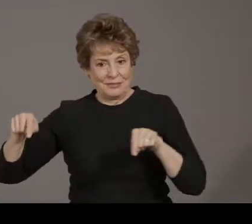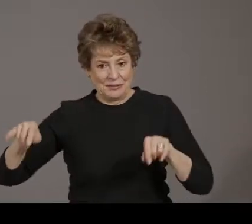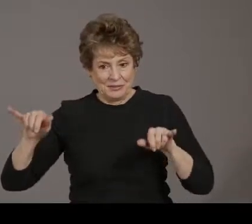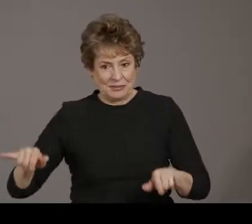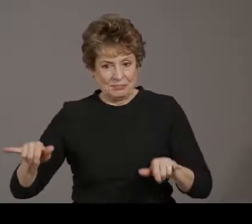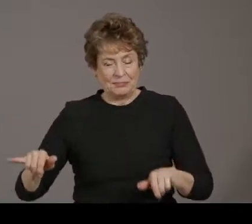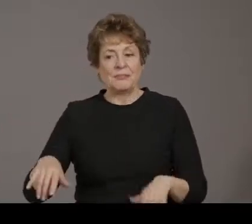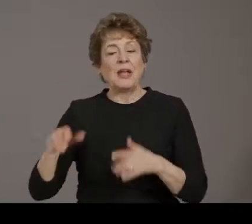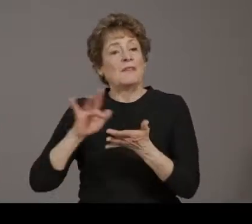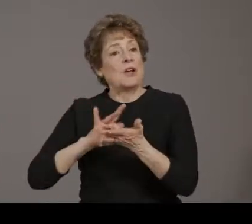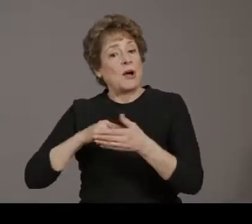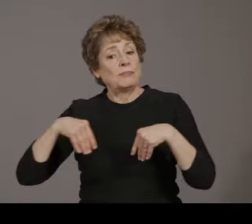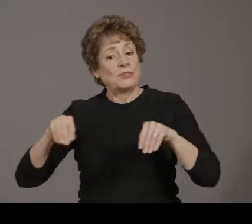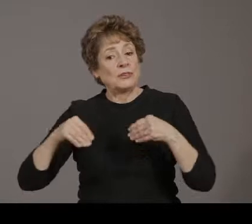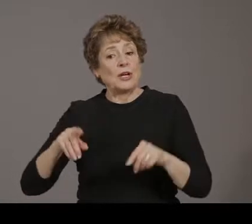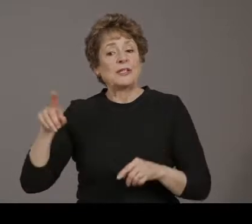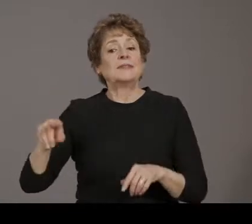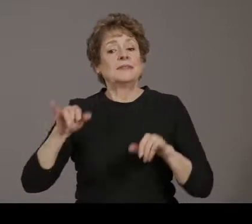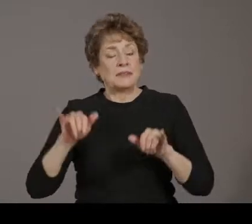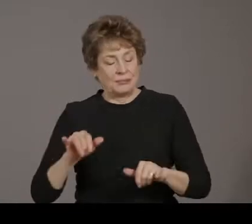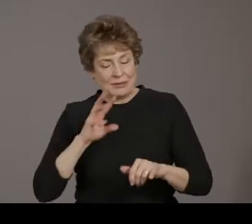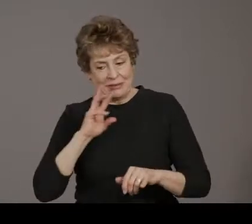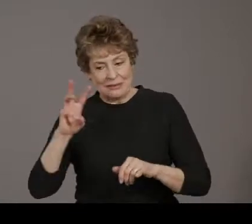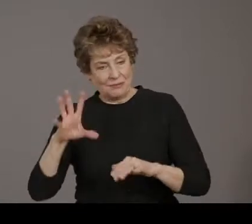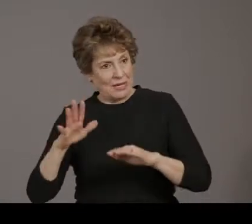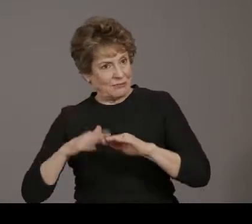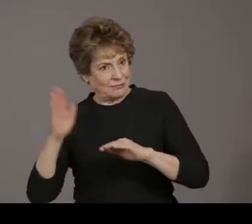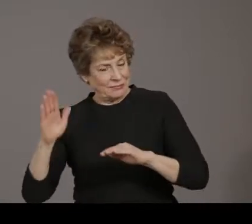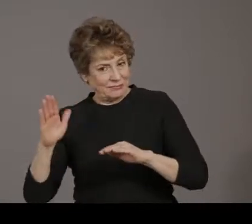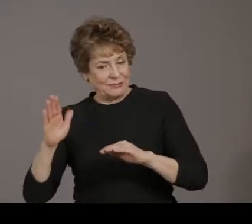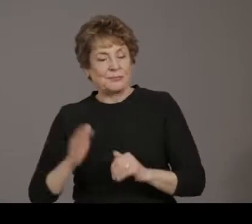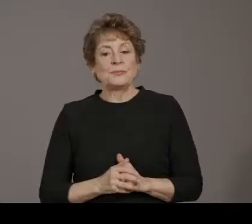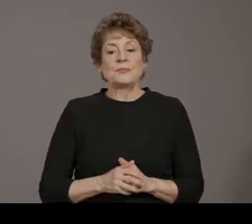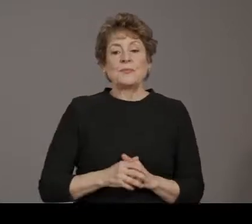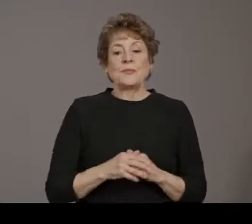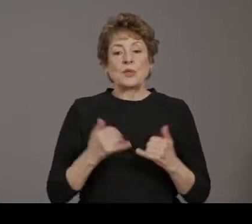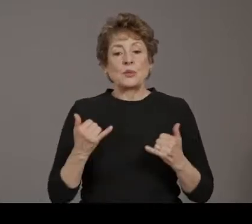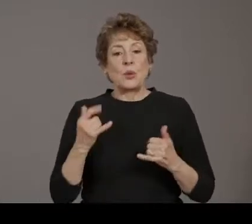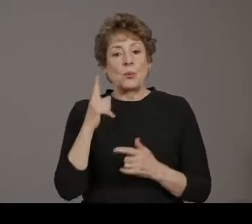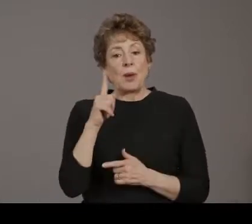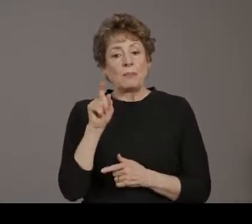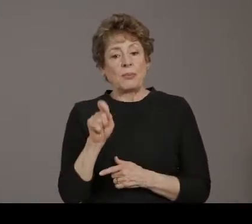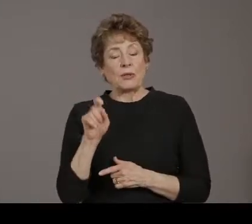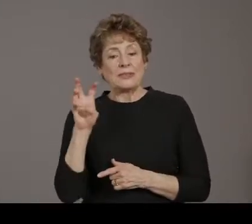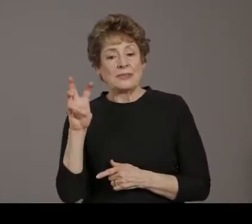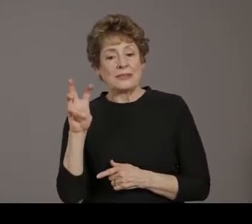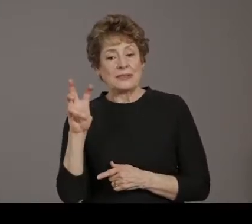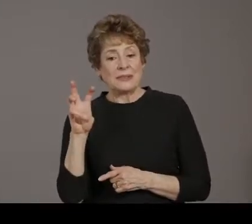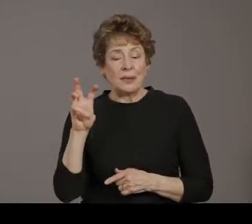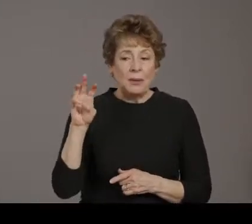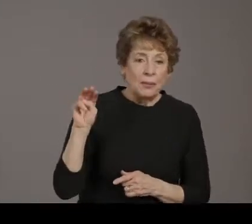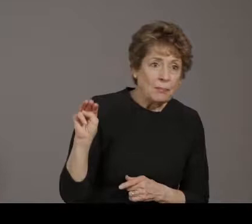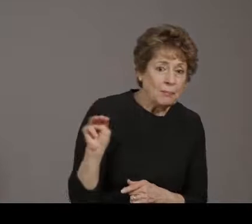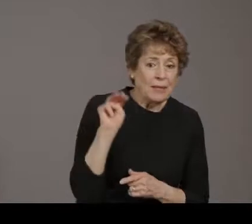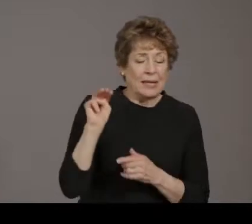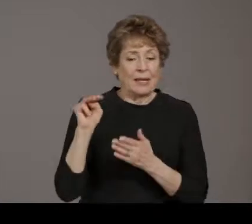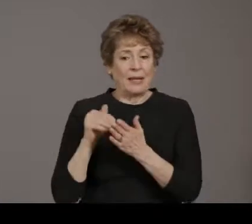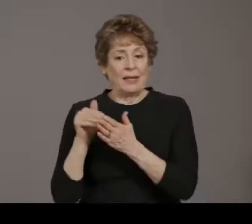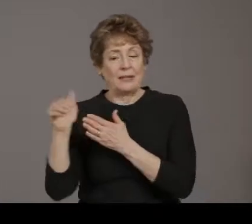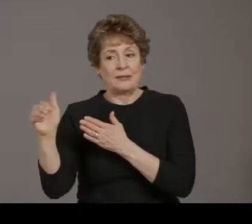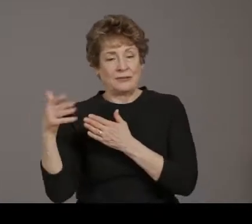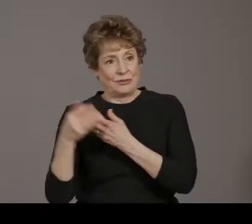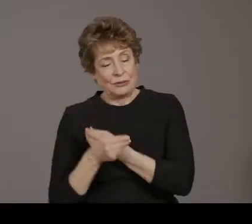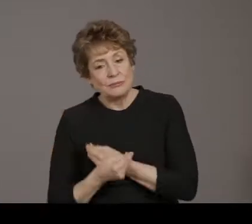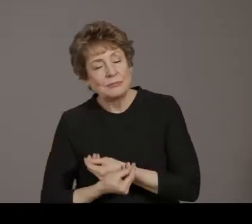are participating in that. And as of today, over 1.6 million doses have been administered statewide with